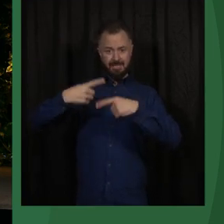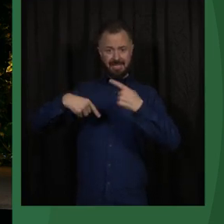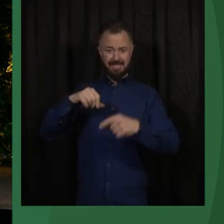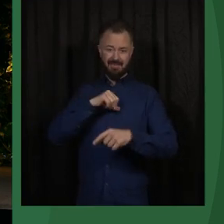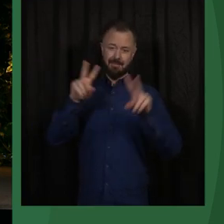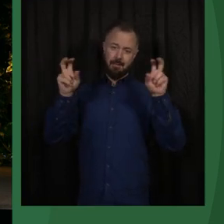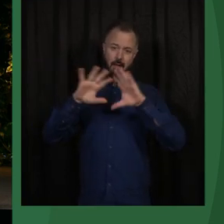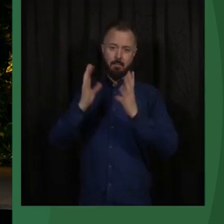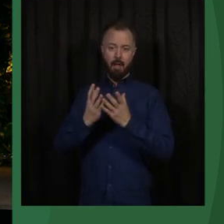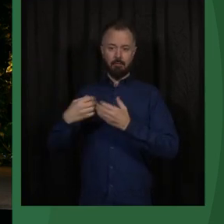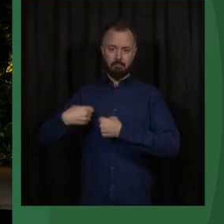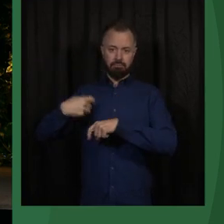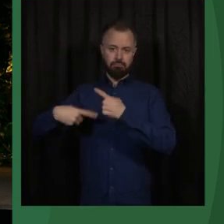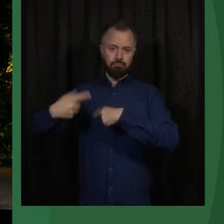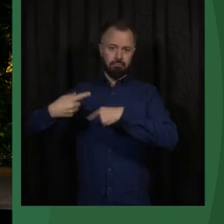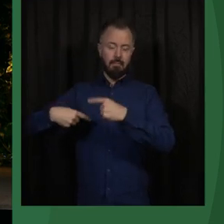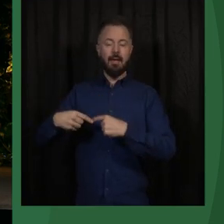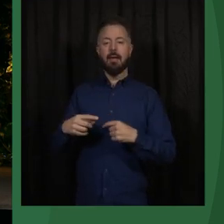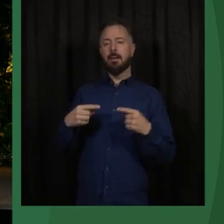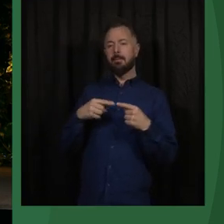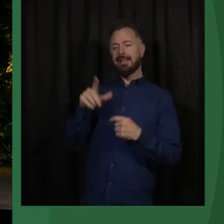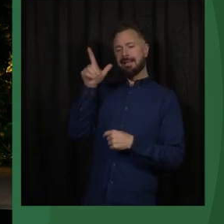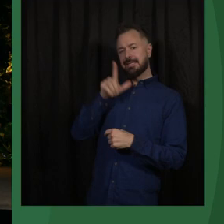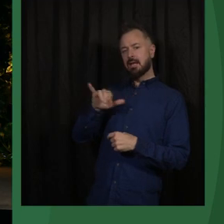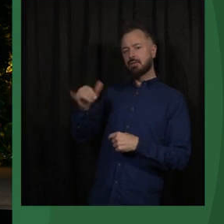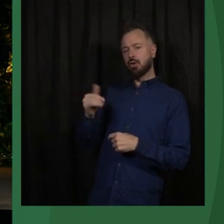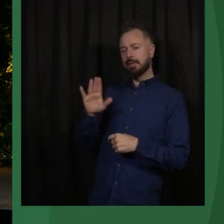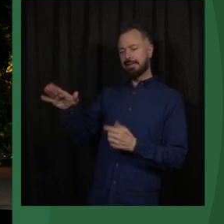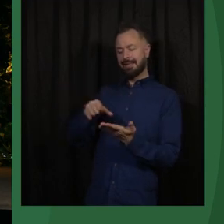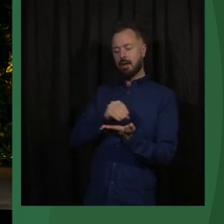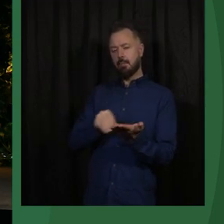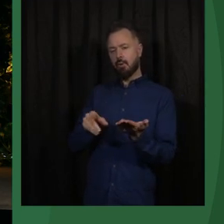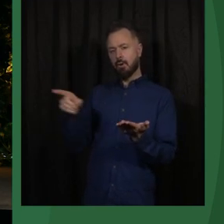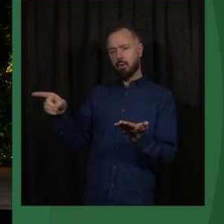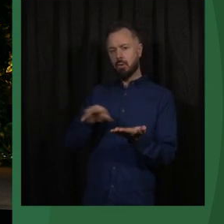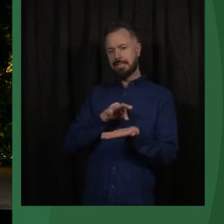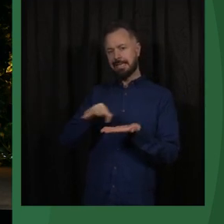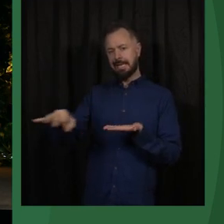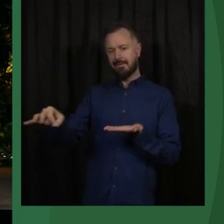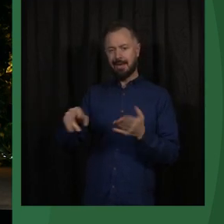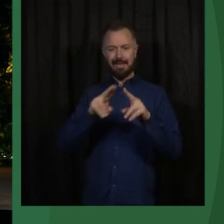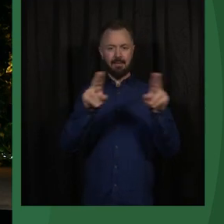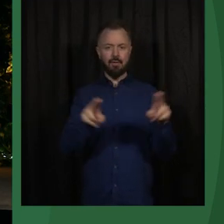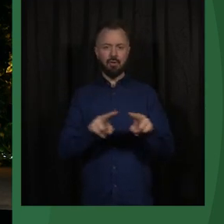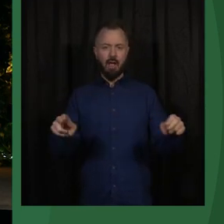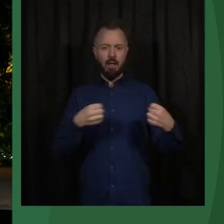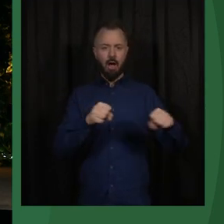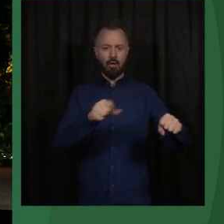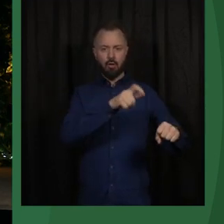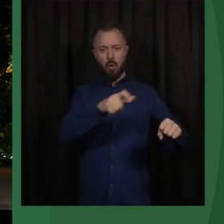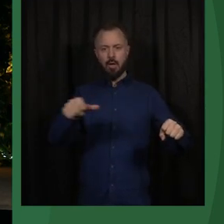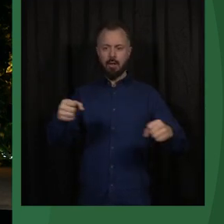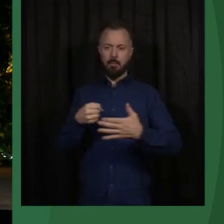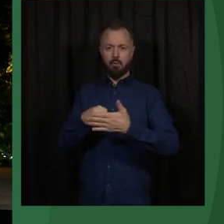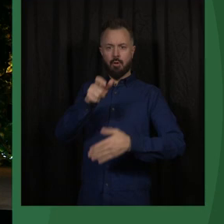is rolling. But Liza John, in your report, you also write the that the international actors, democracy promoters,